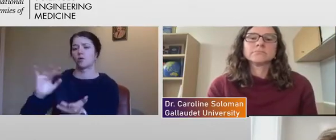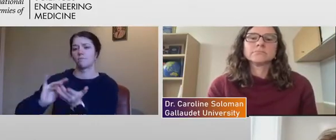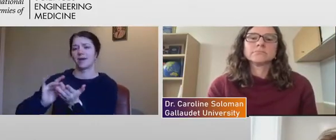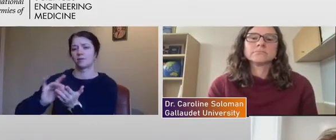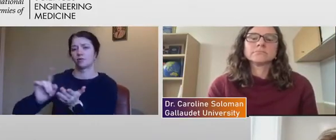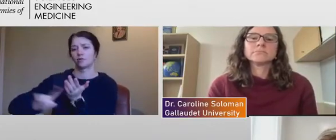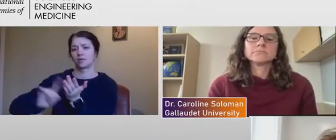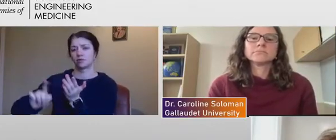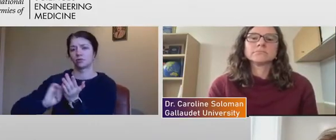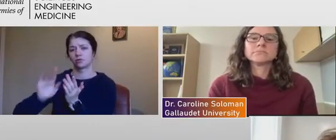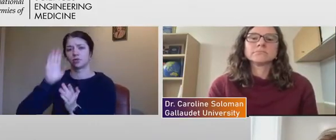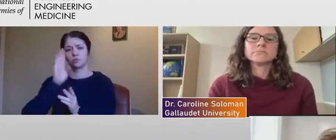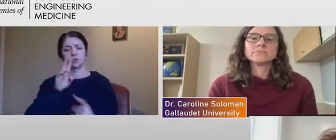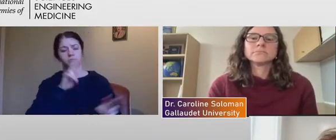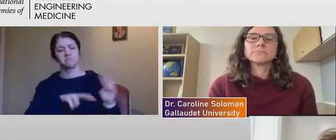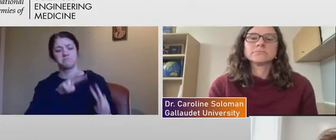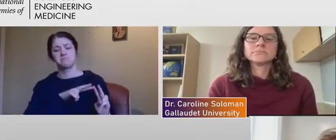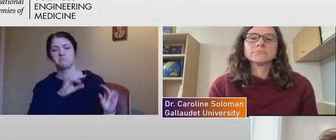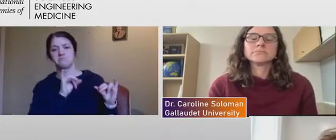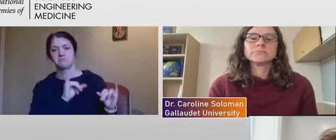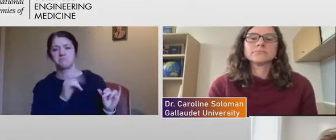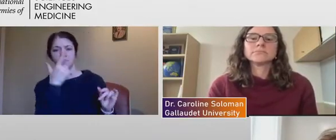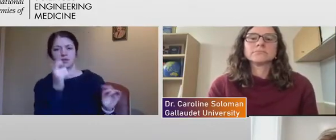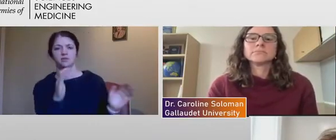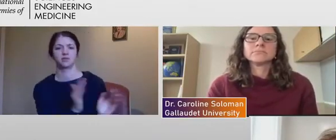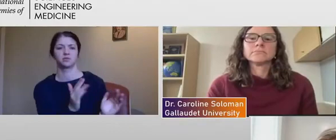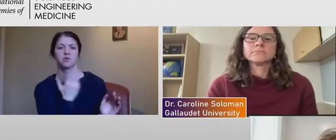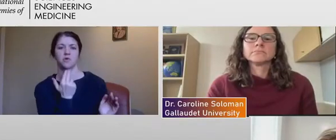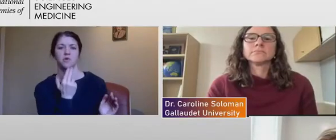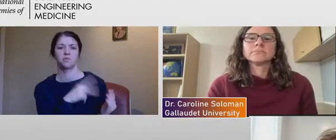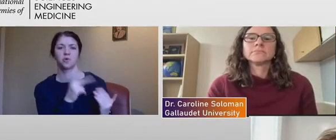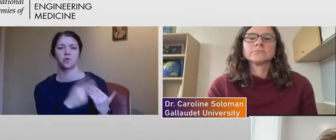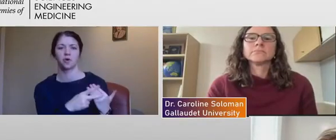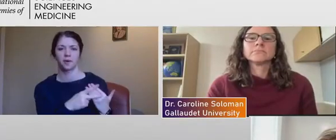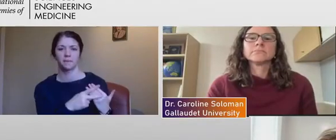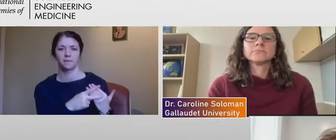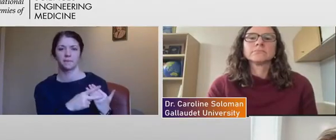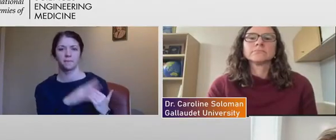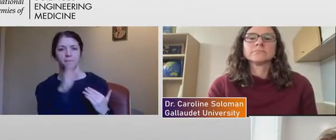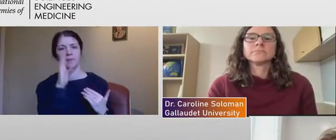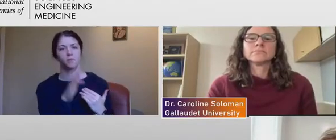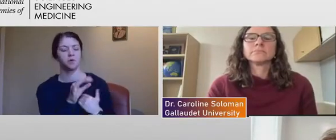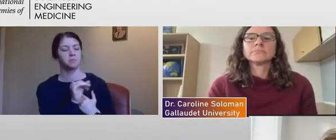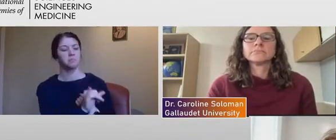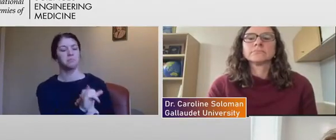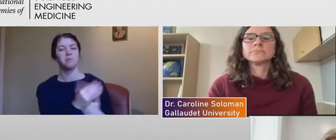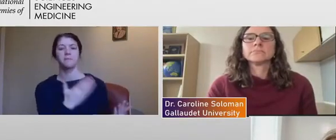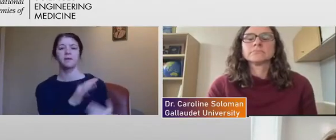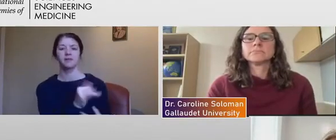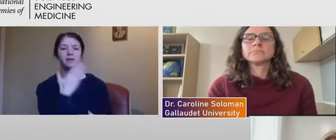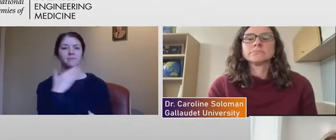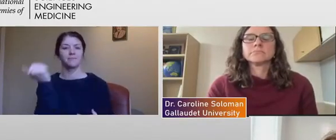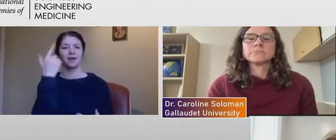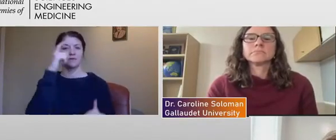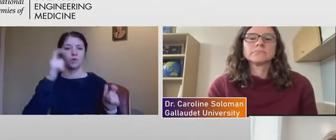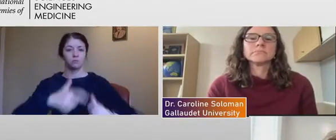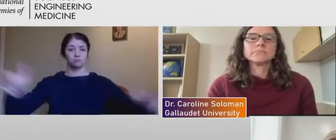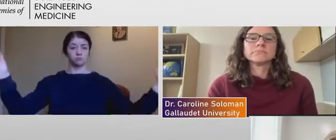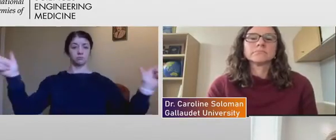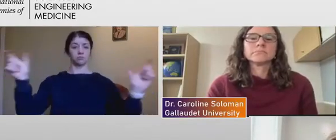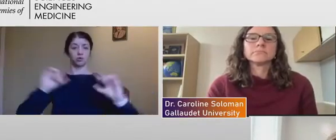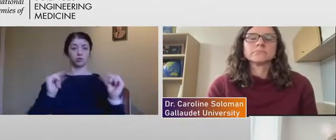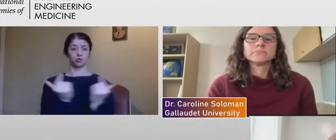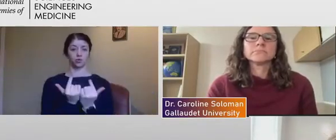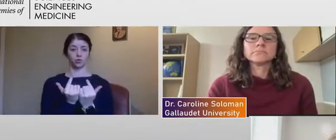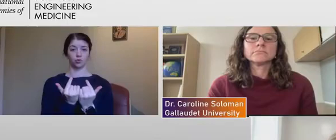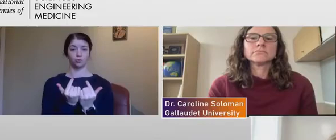looking at that because it's a smaller program. Um, but to say, you know, well, that might be better for the larger group. Whereas